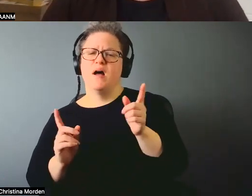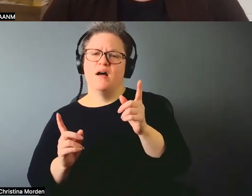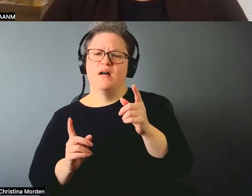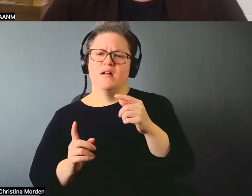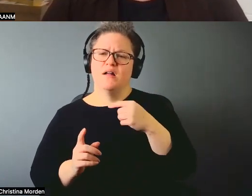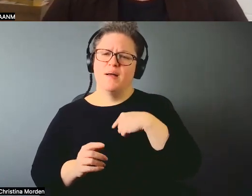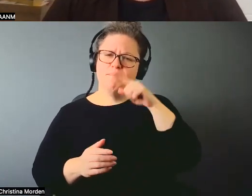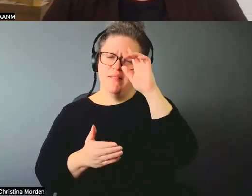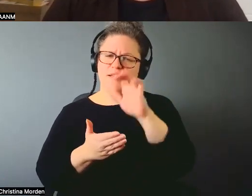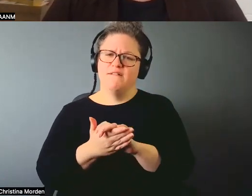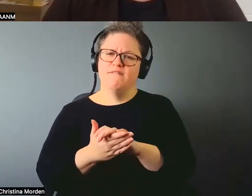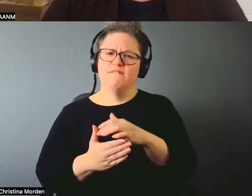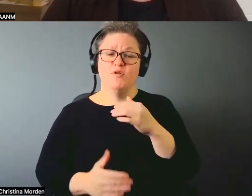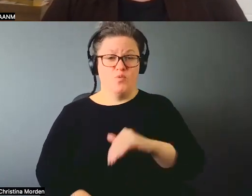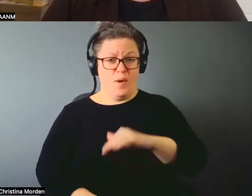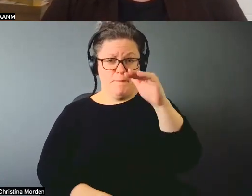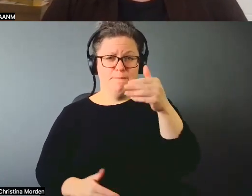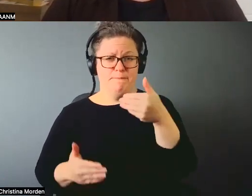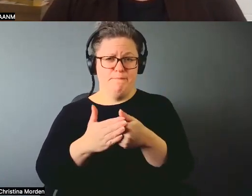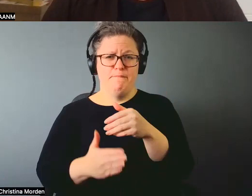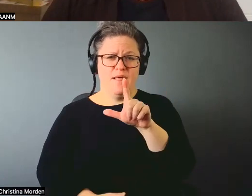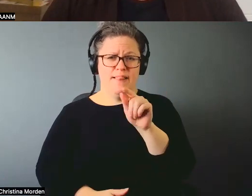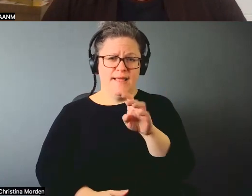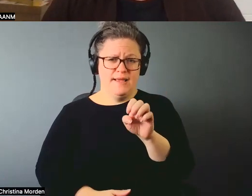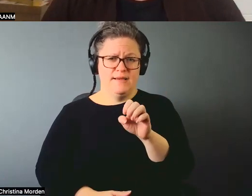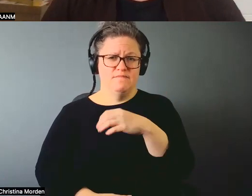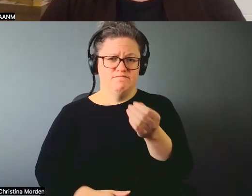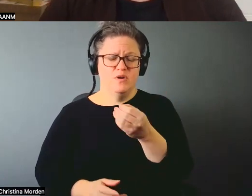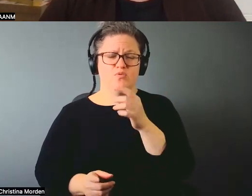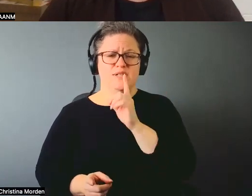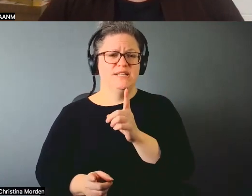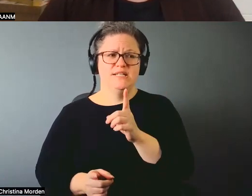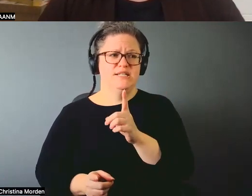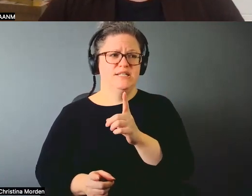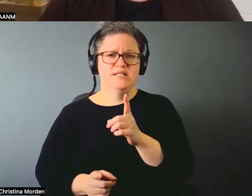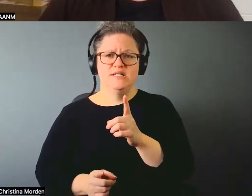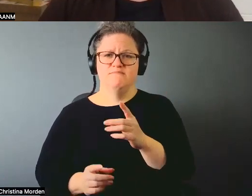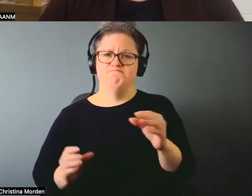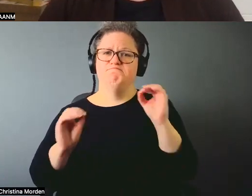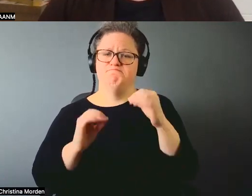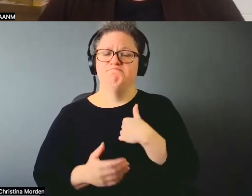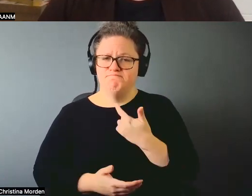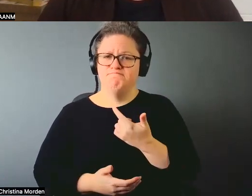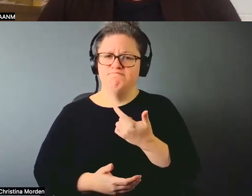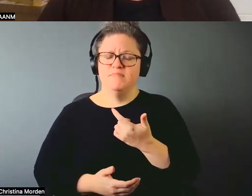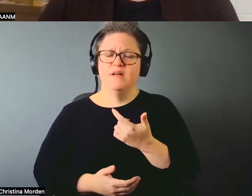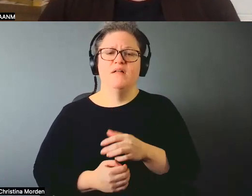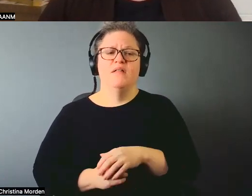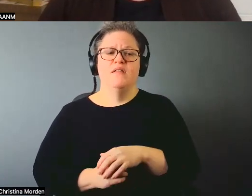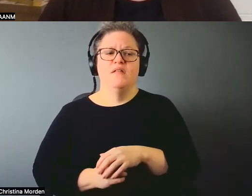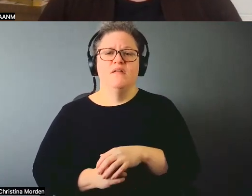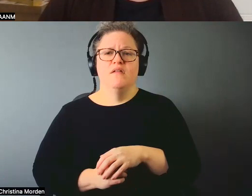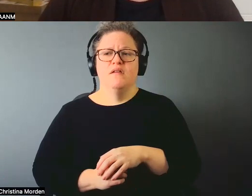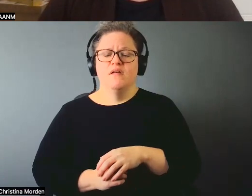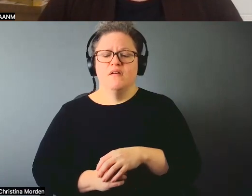on that lake. Uh, just really instilled that in me. And I did have, you know, I did have a